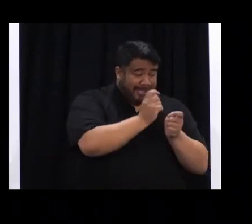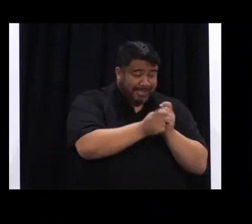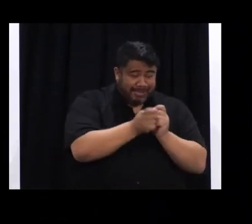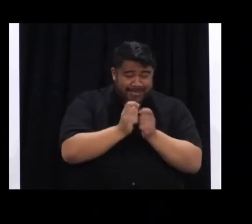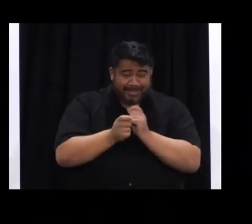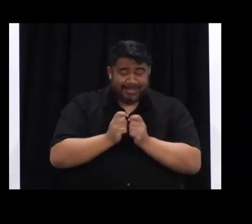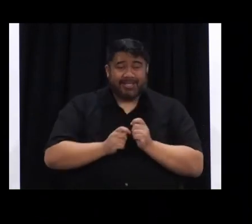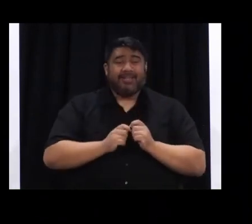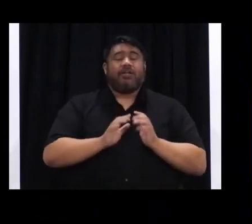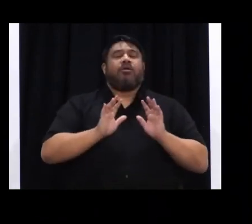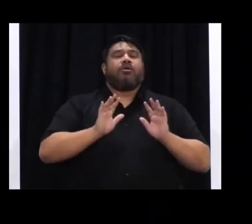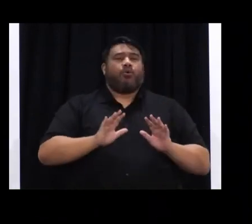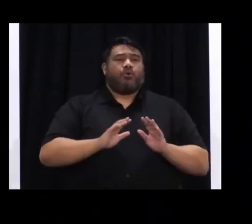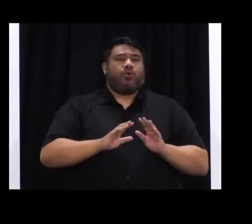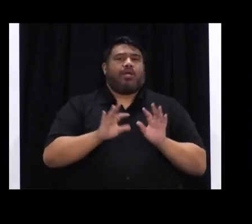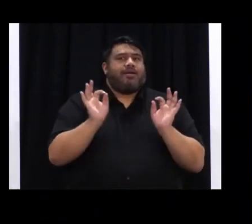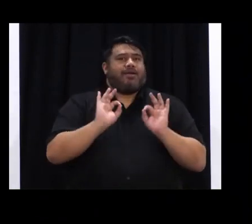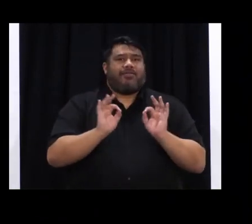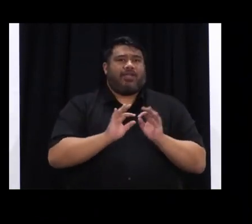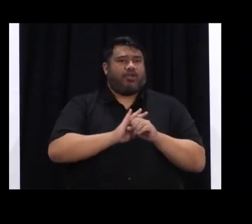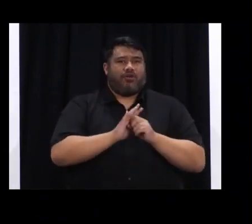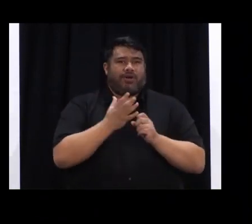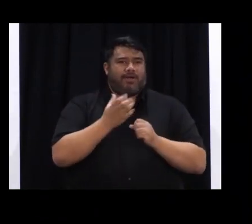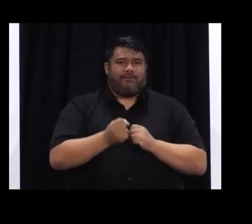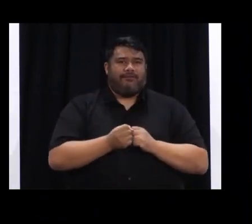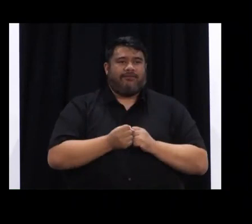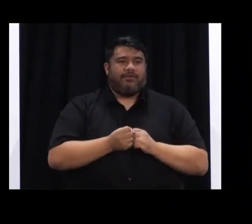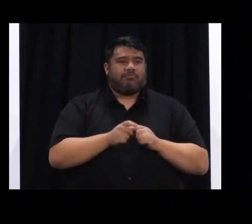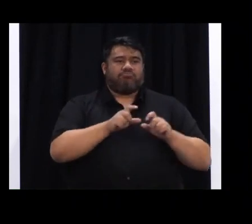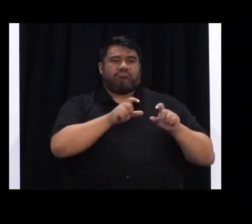149 of those contacts remain in isolation.